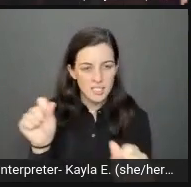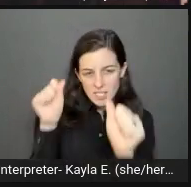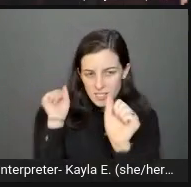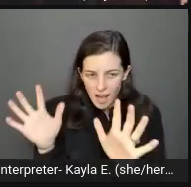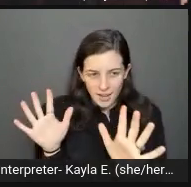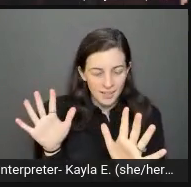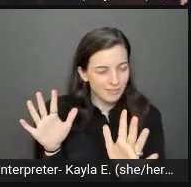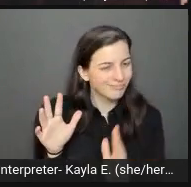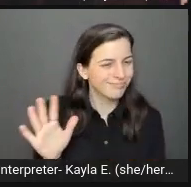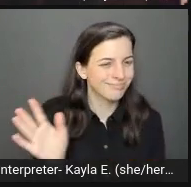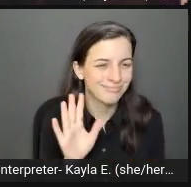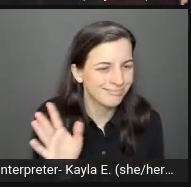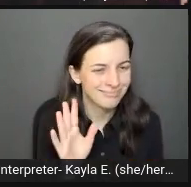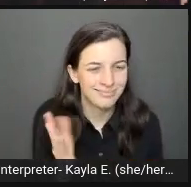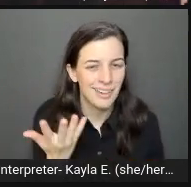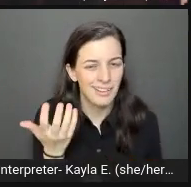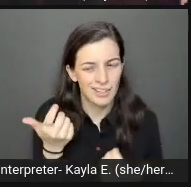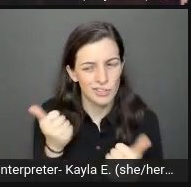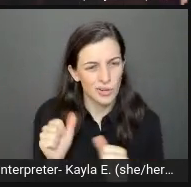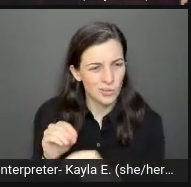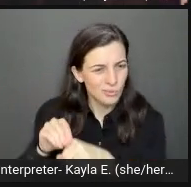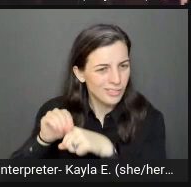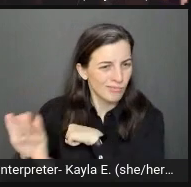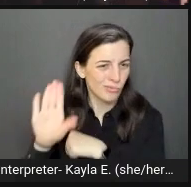product that may not be universally applicable.